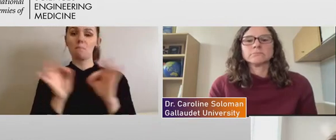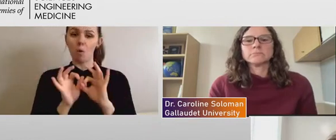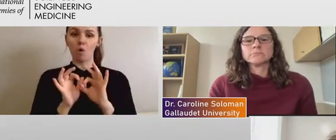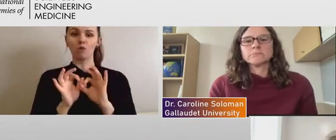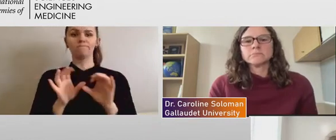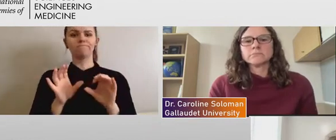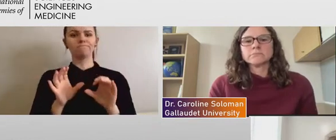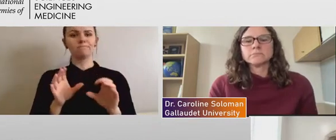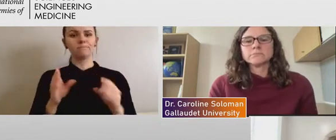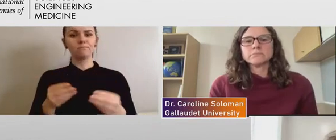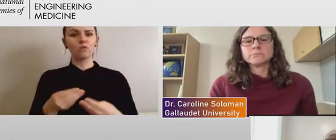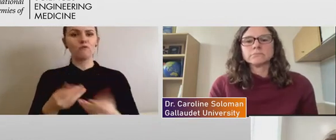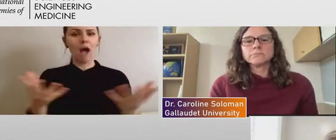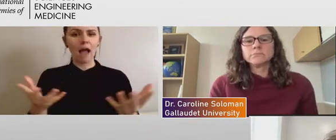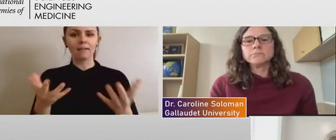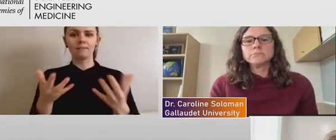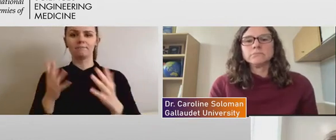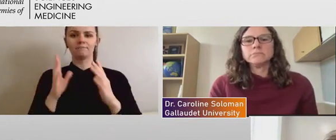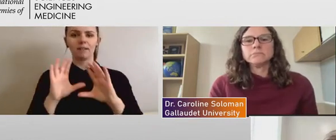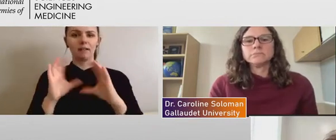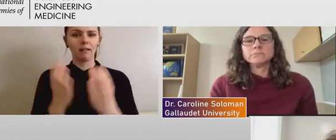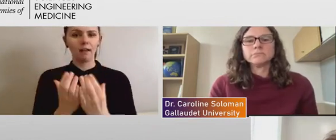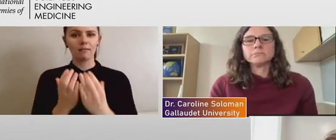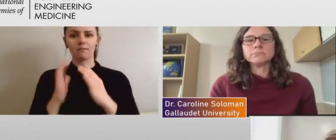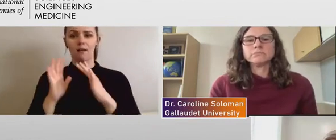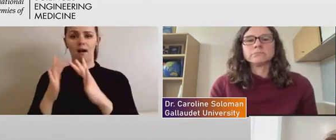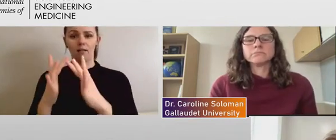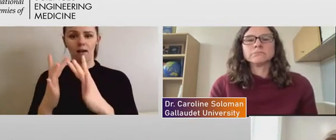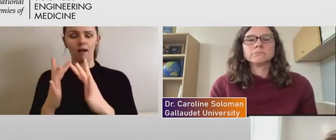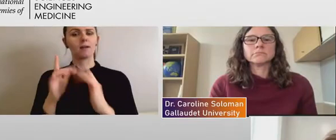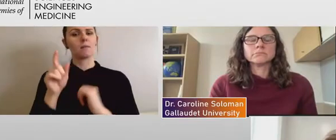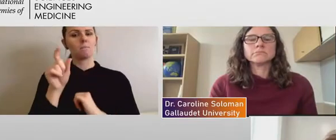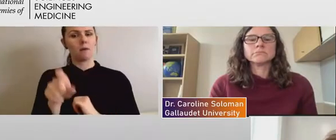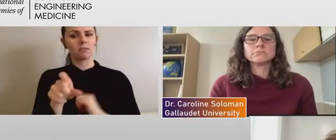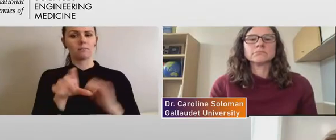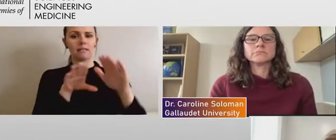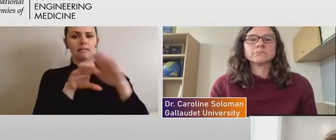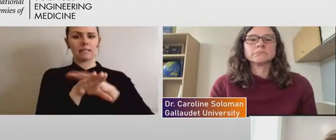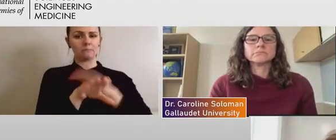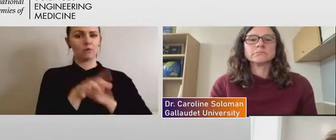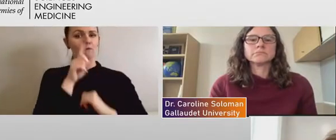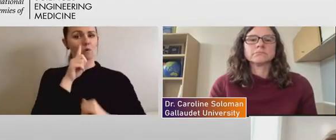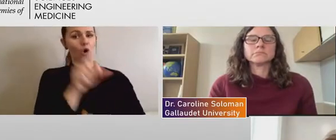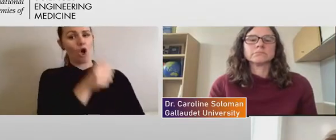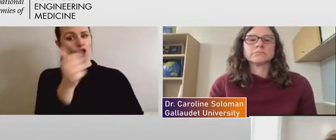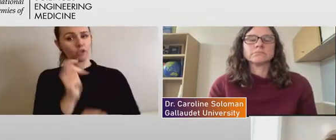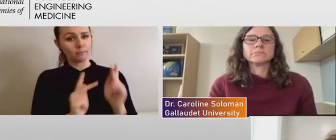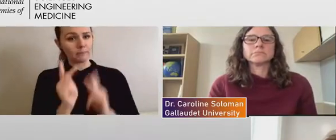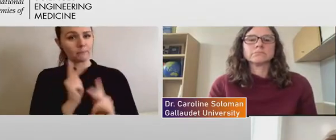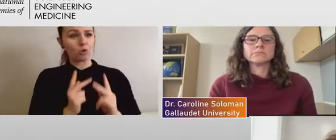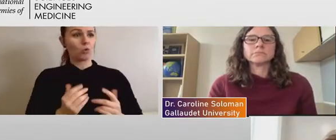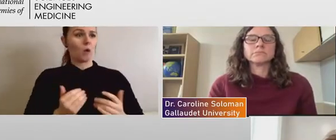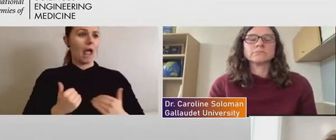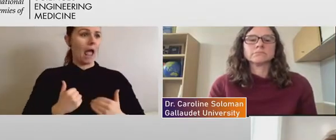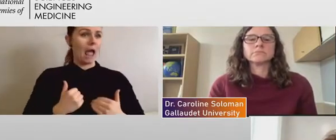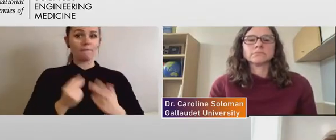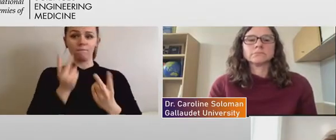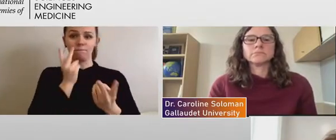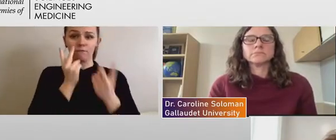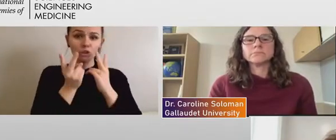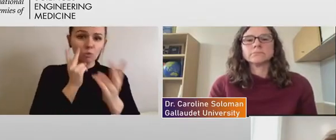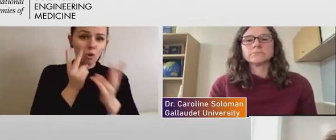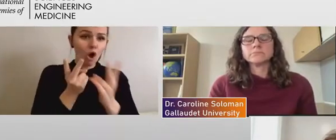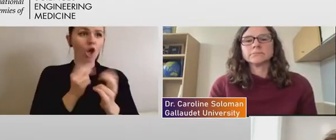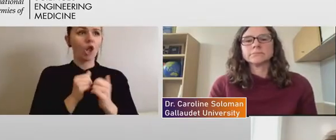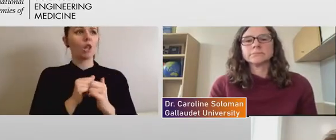that it's accessible, um, for people, um, you know, with, uh, you know, visual or,